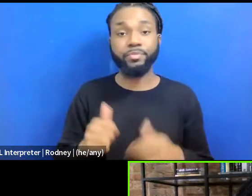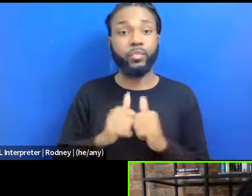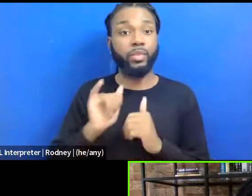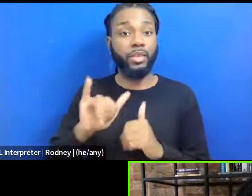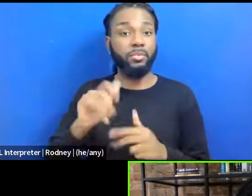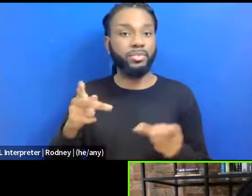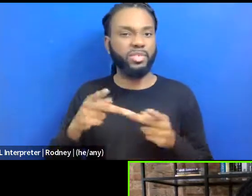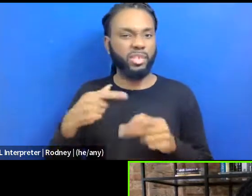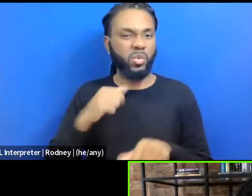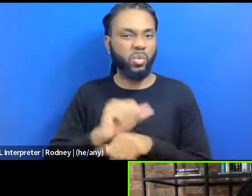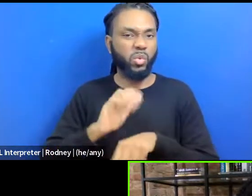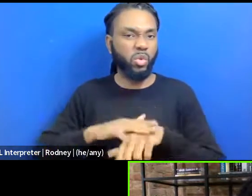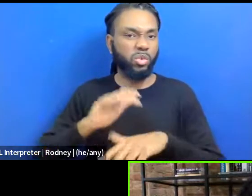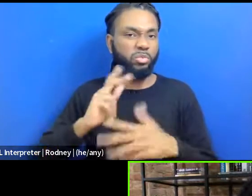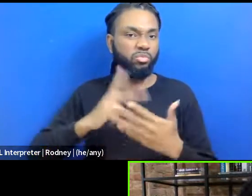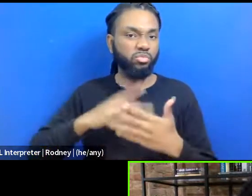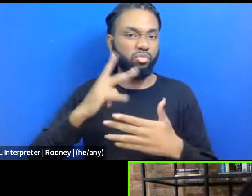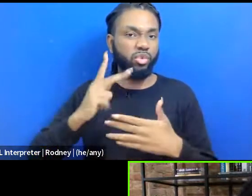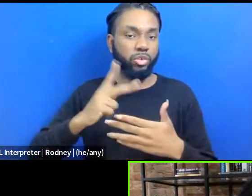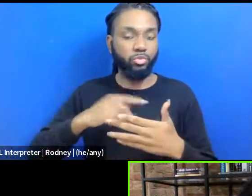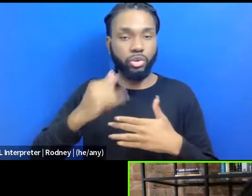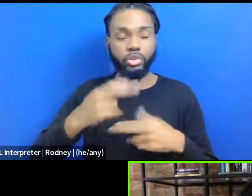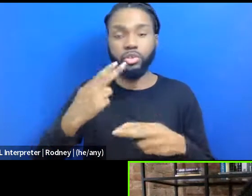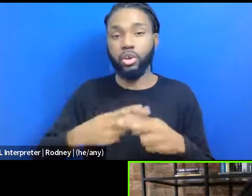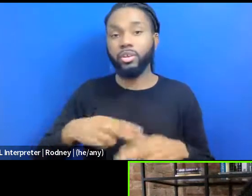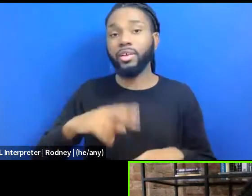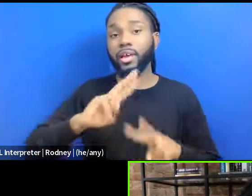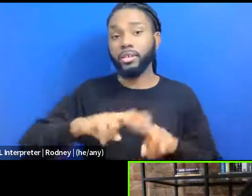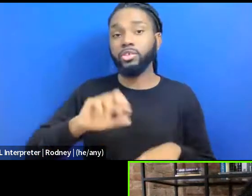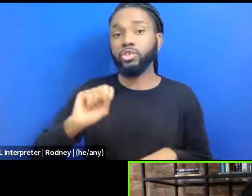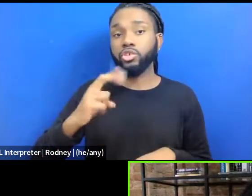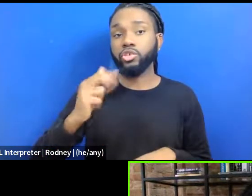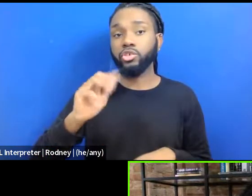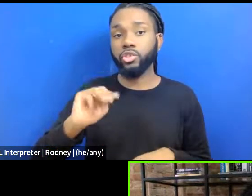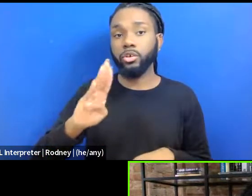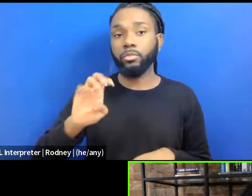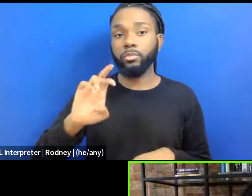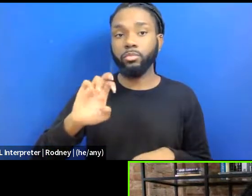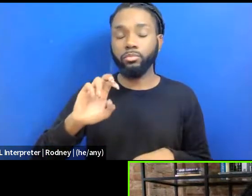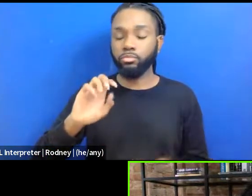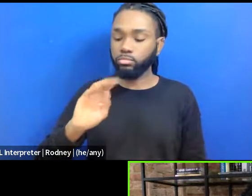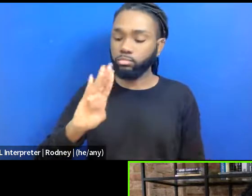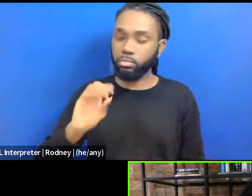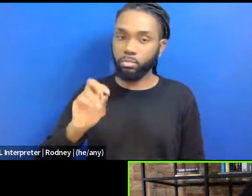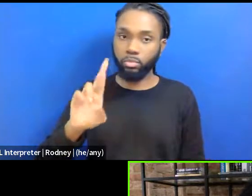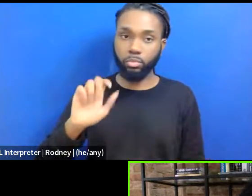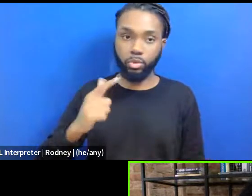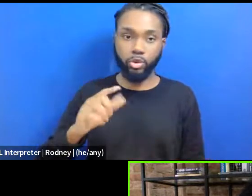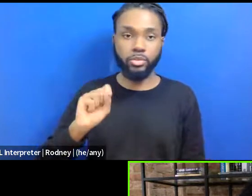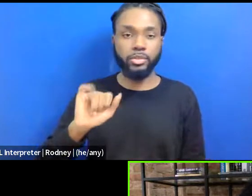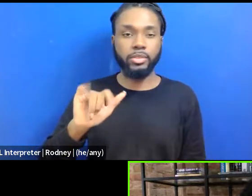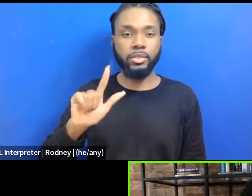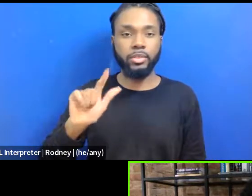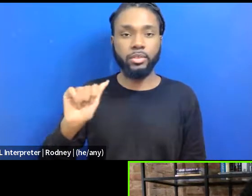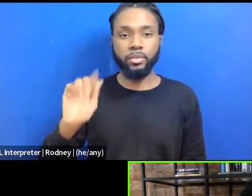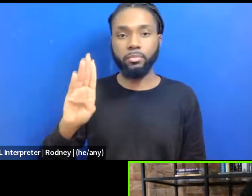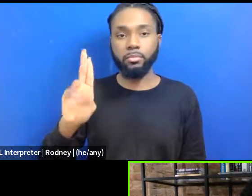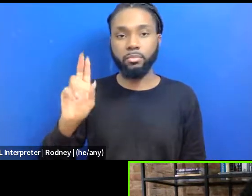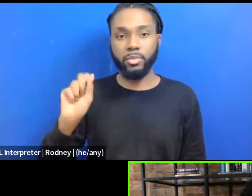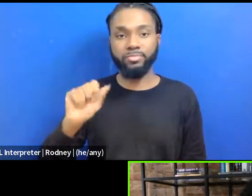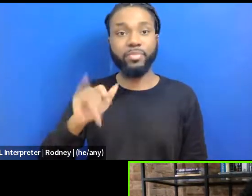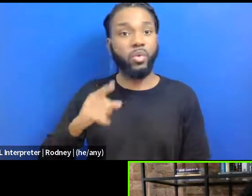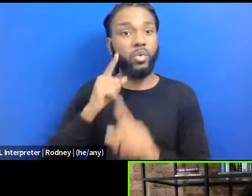on a project called the Hashtag Schomburg Syllabus, which aimed to do a whole lot of things,